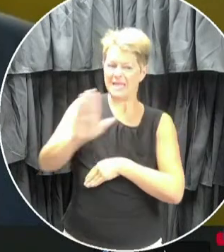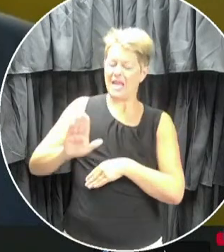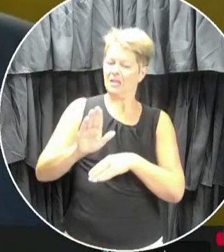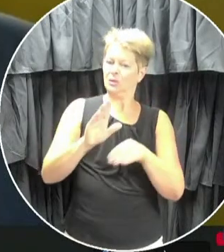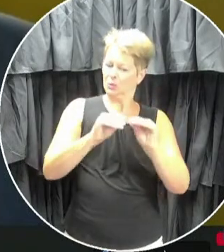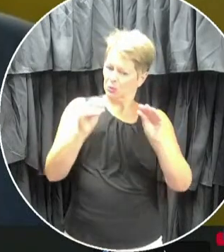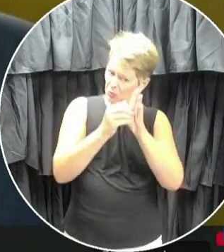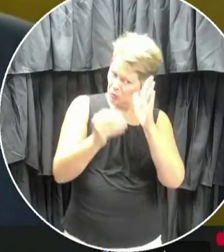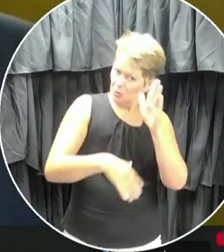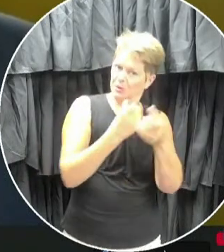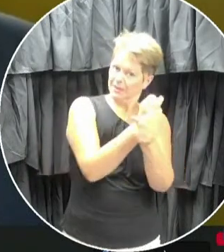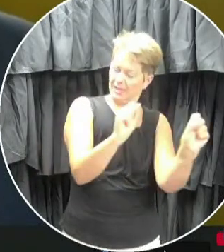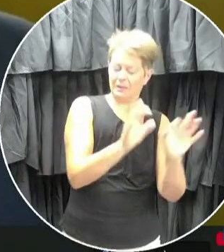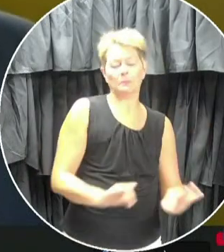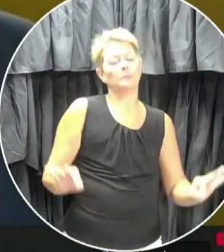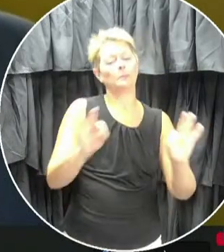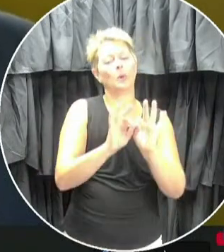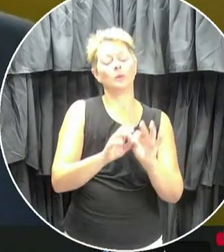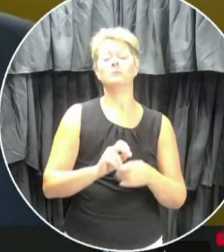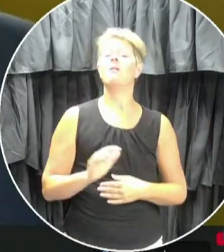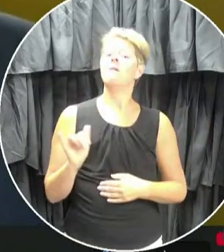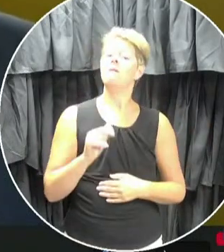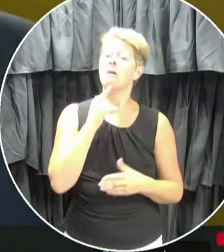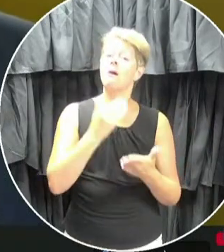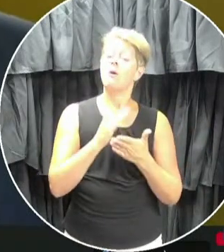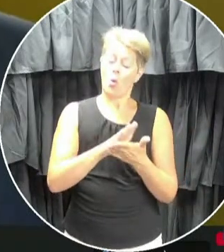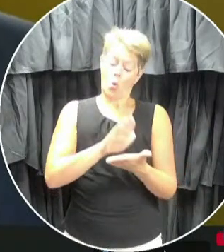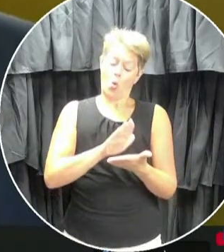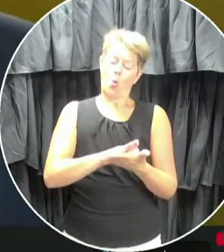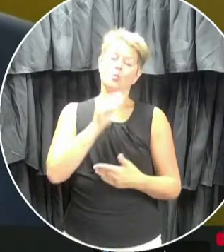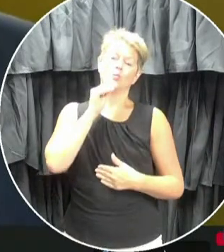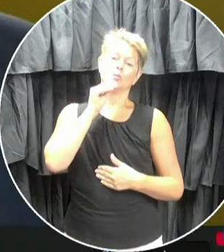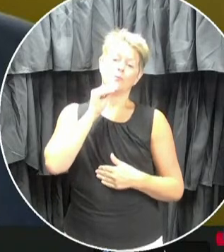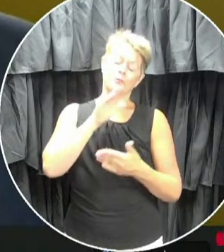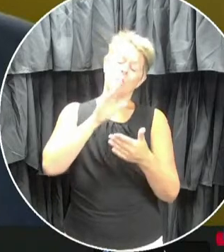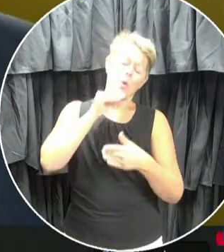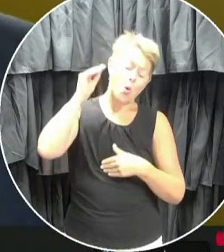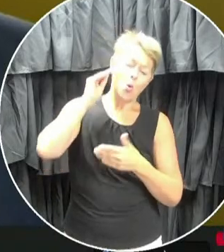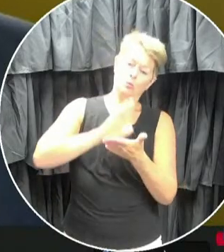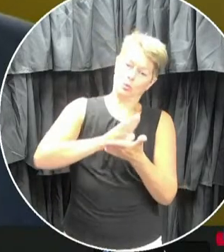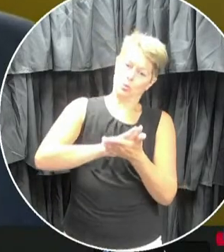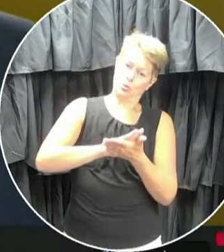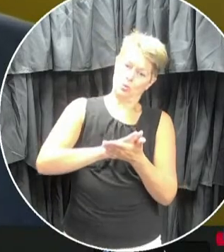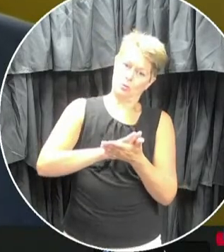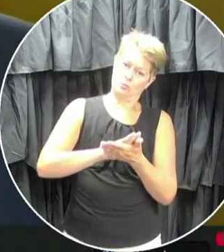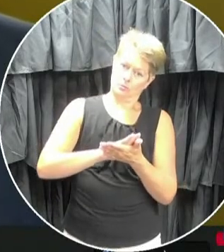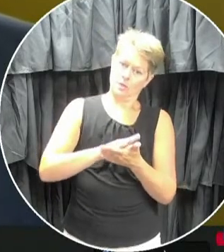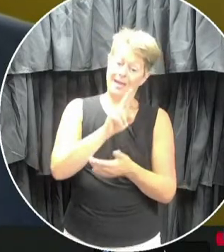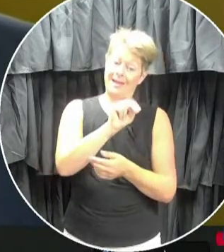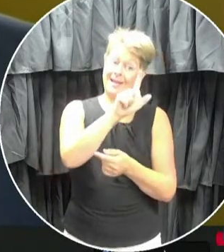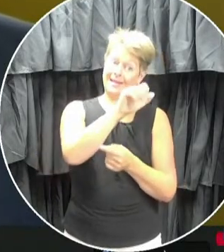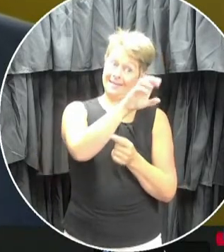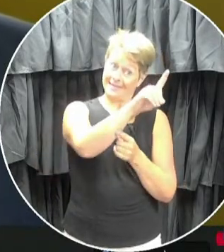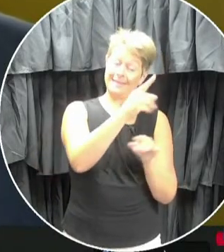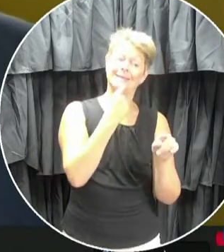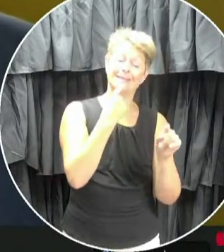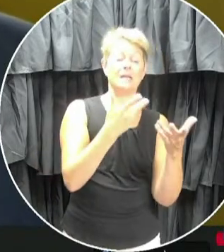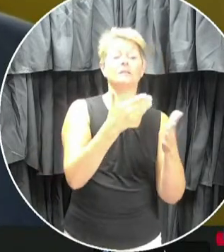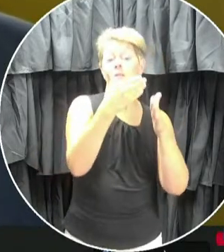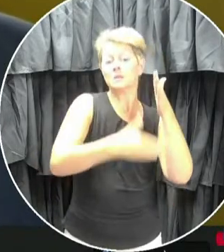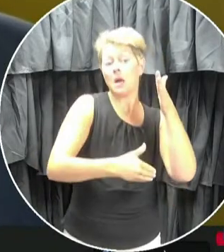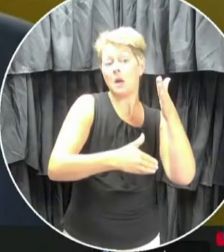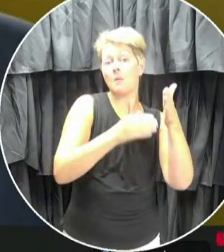about was homeschooling. The provincial government legislation and the district policy allows for some homeschooling